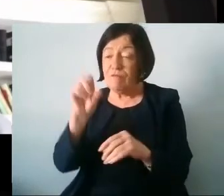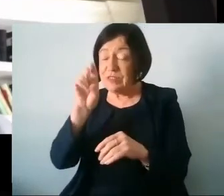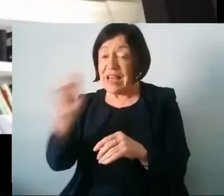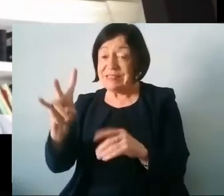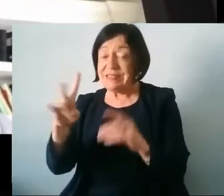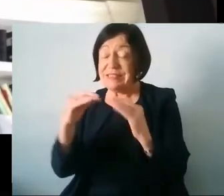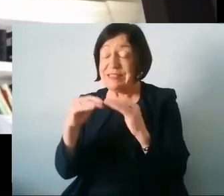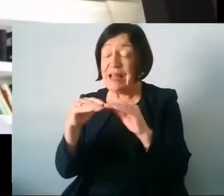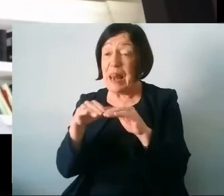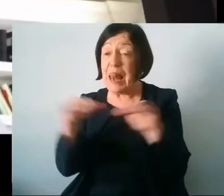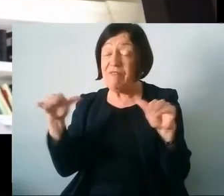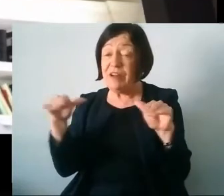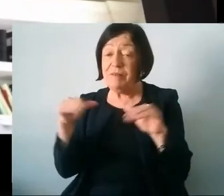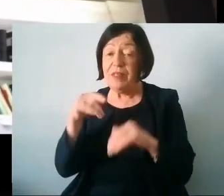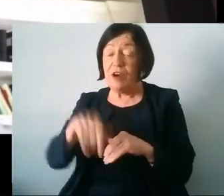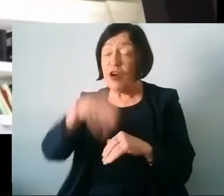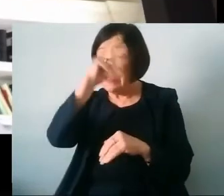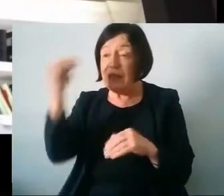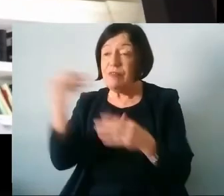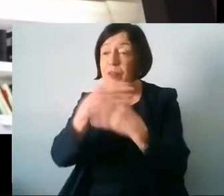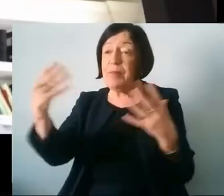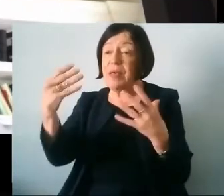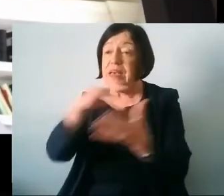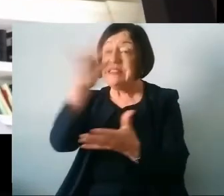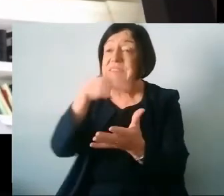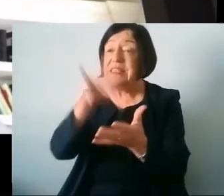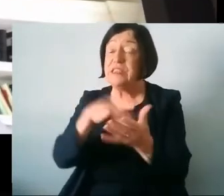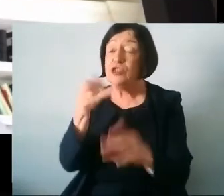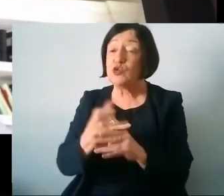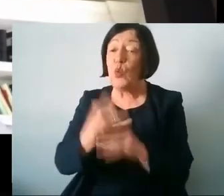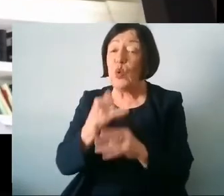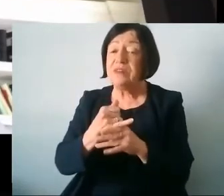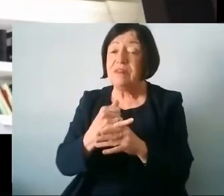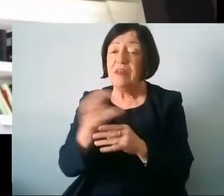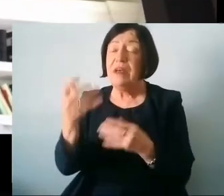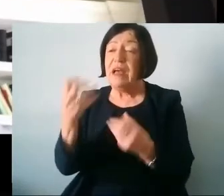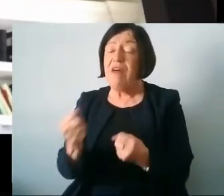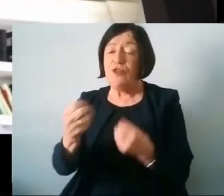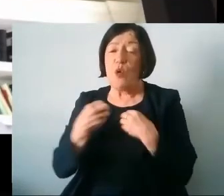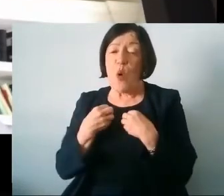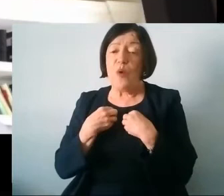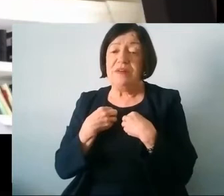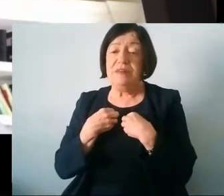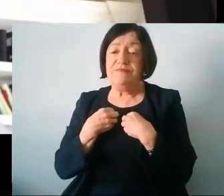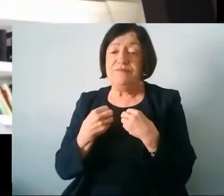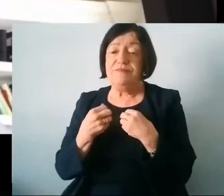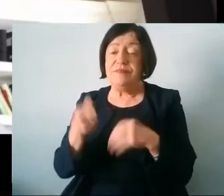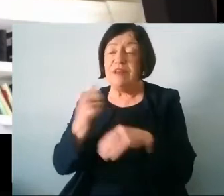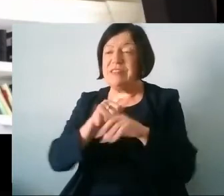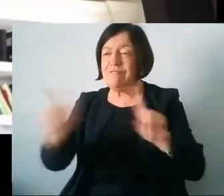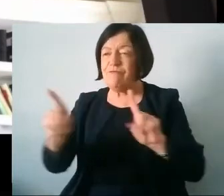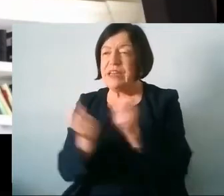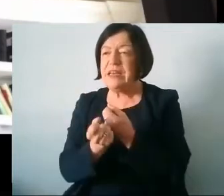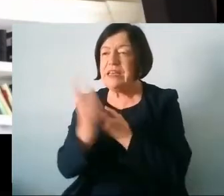and for example the big urban schools um you know would have their own set of issues and